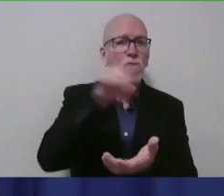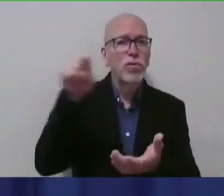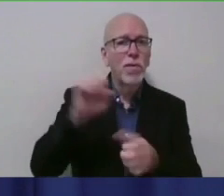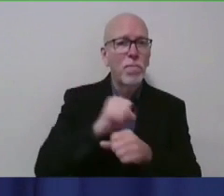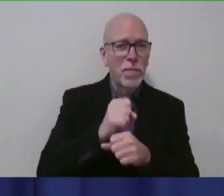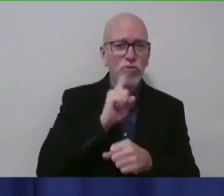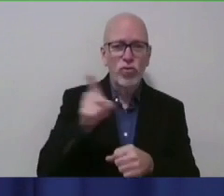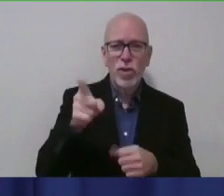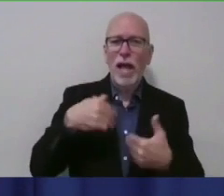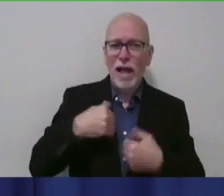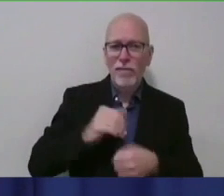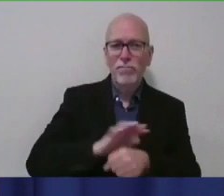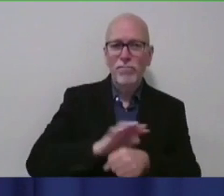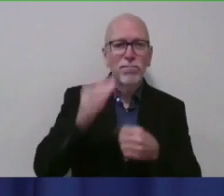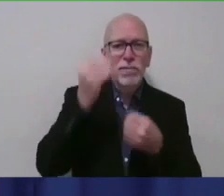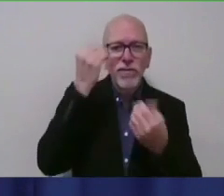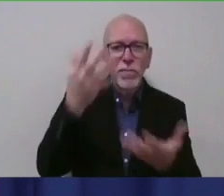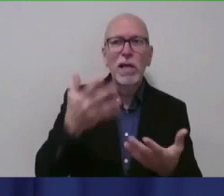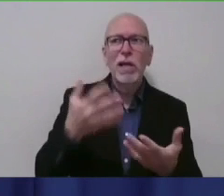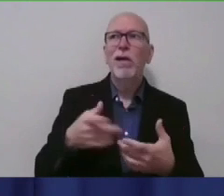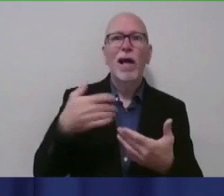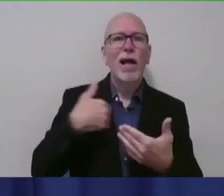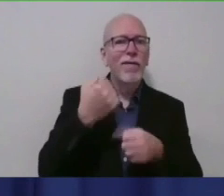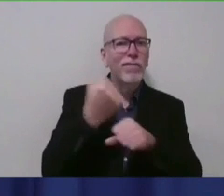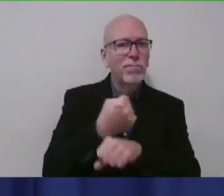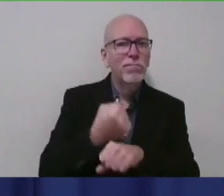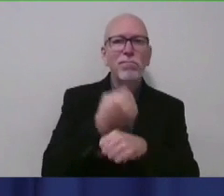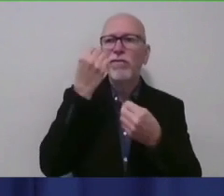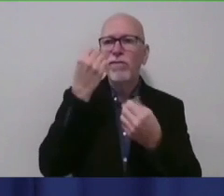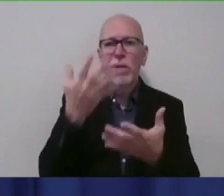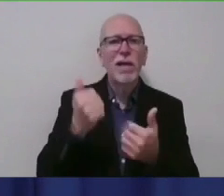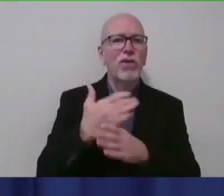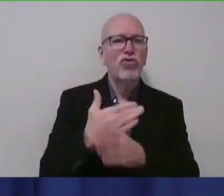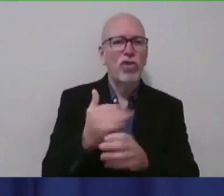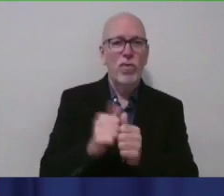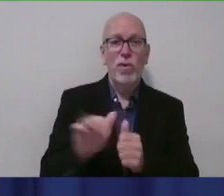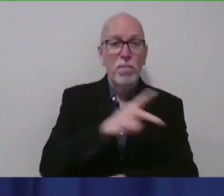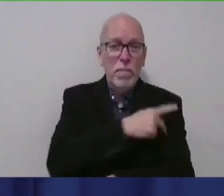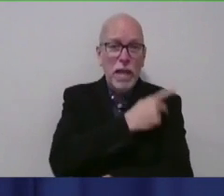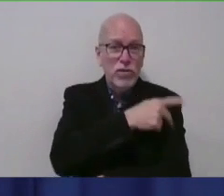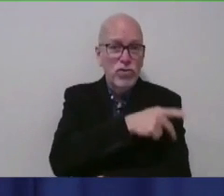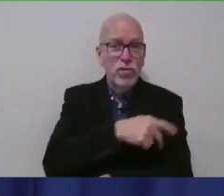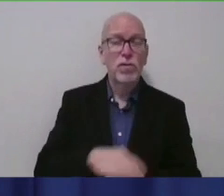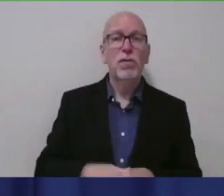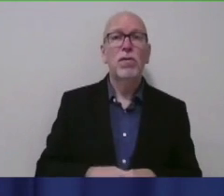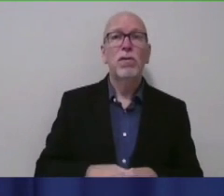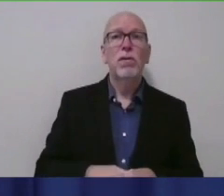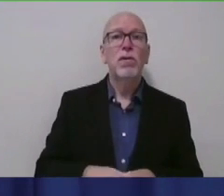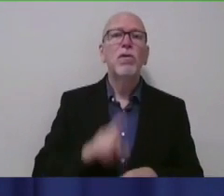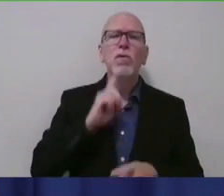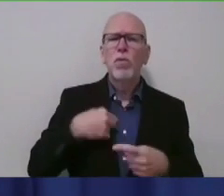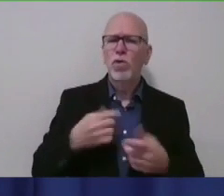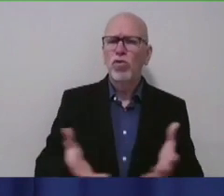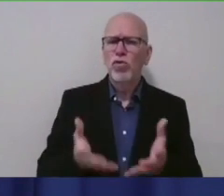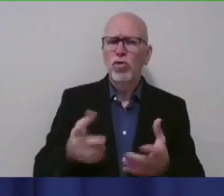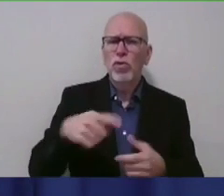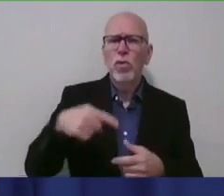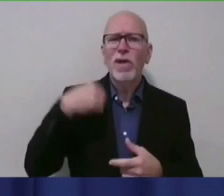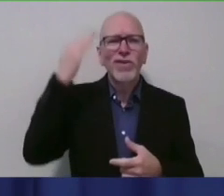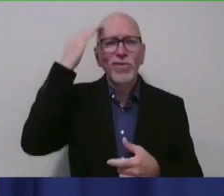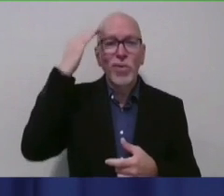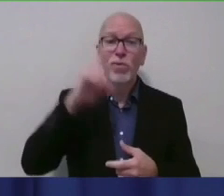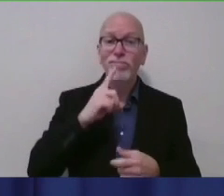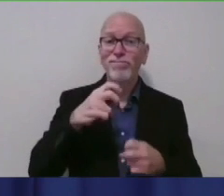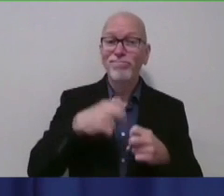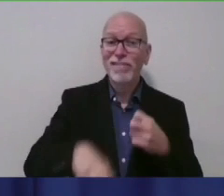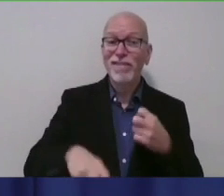information and the data at their fingertips to share with their patients and really encourage people. We know this is a difficult decision